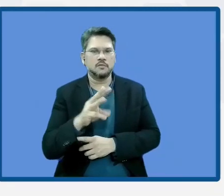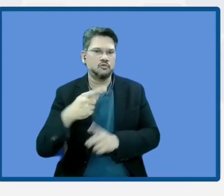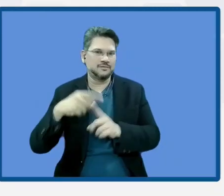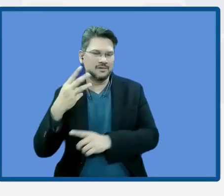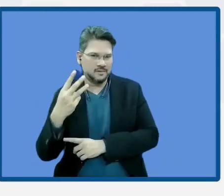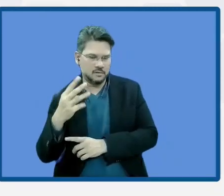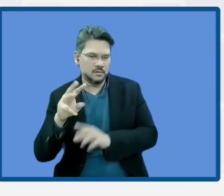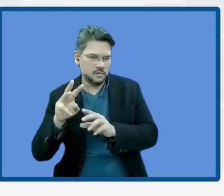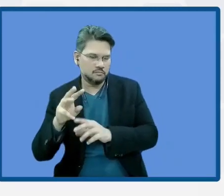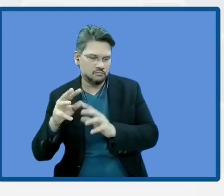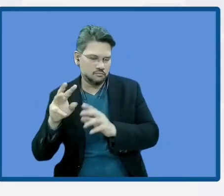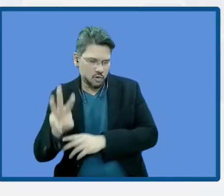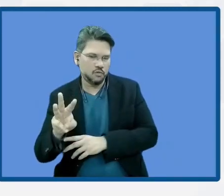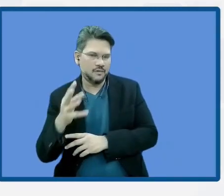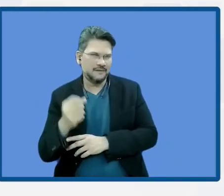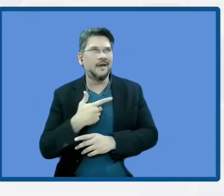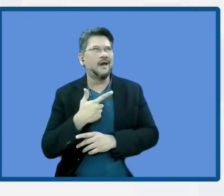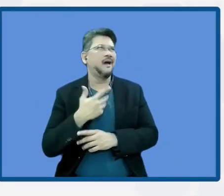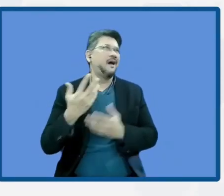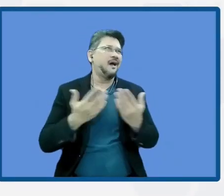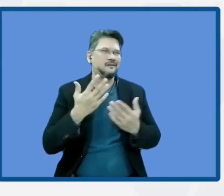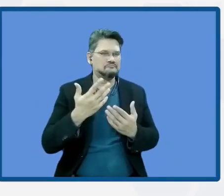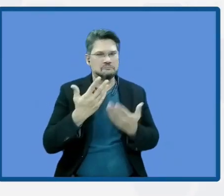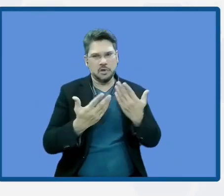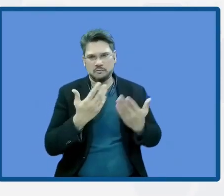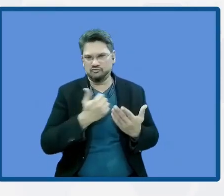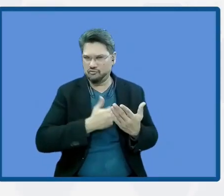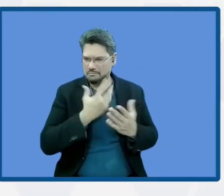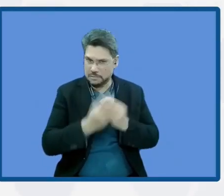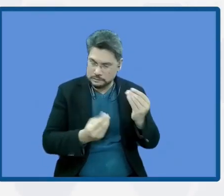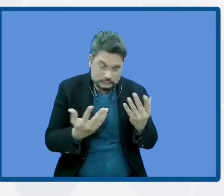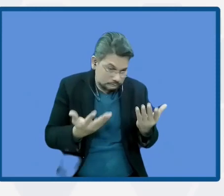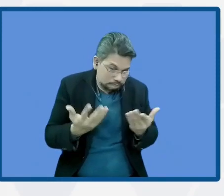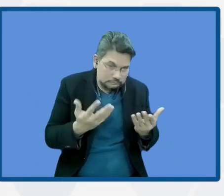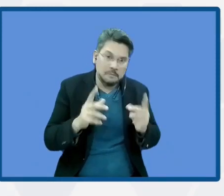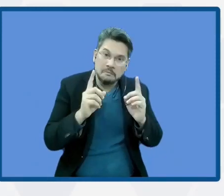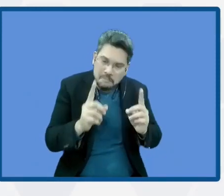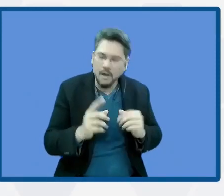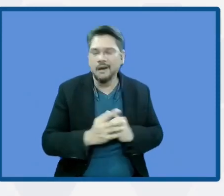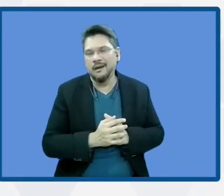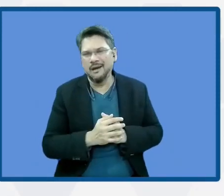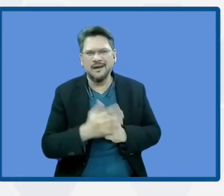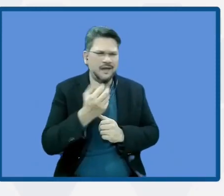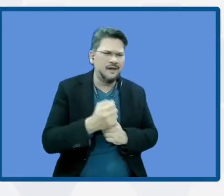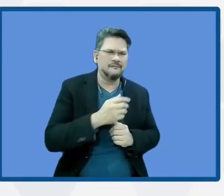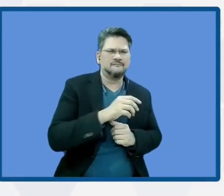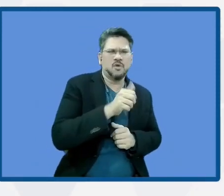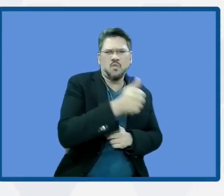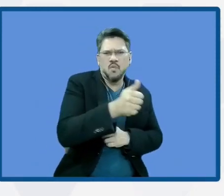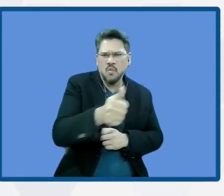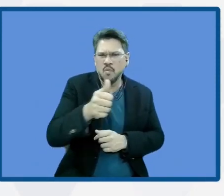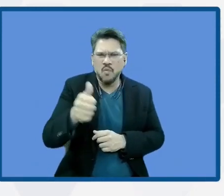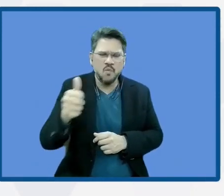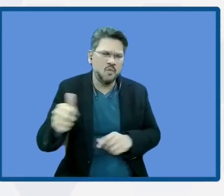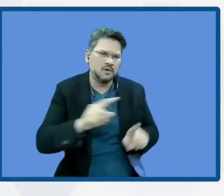if I just missed one. But I know that we all of us have different ways to provide input